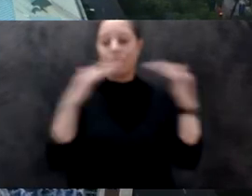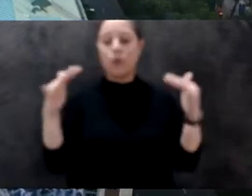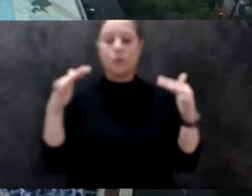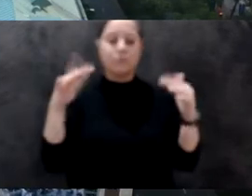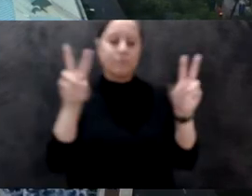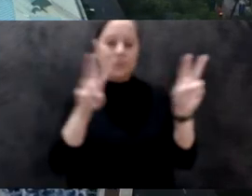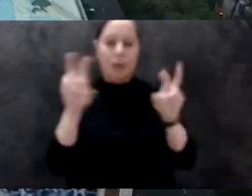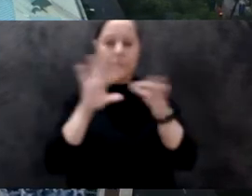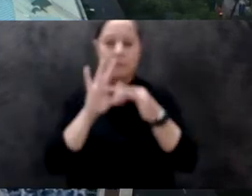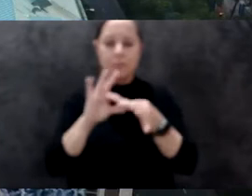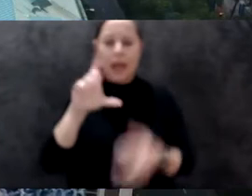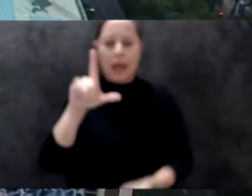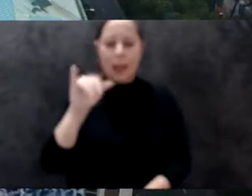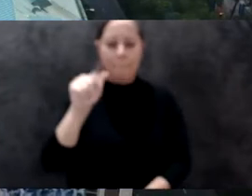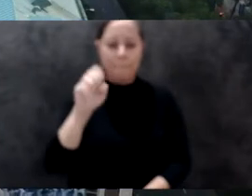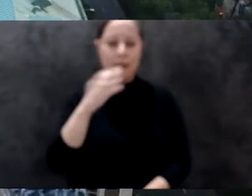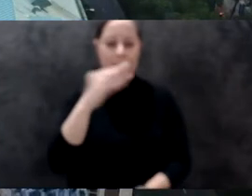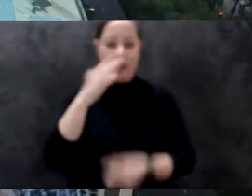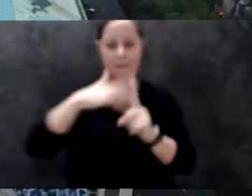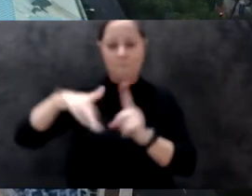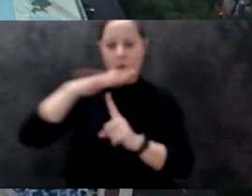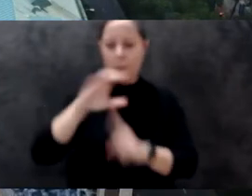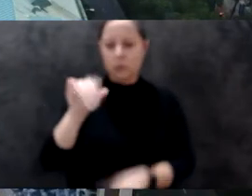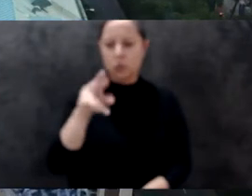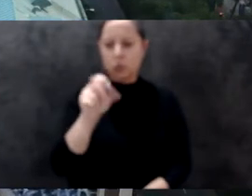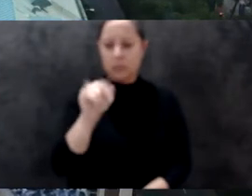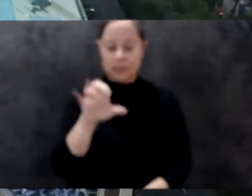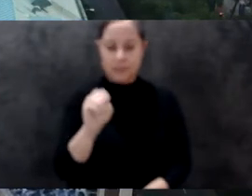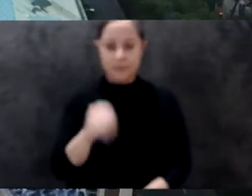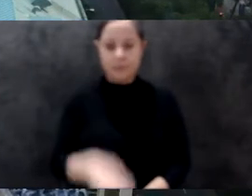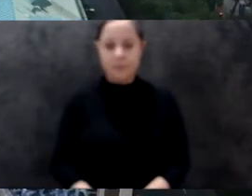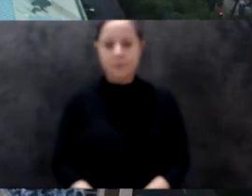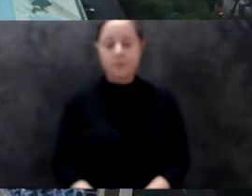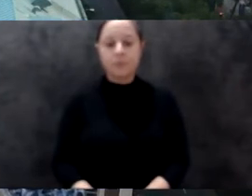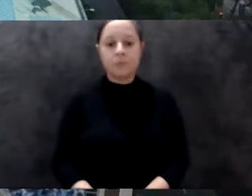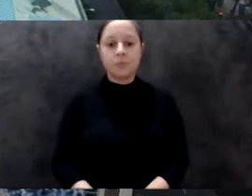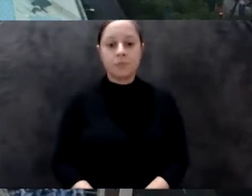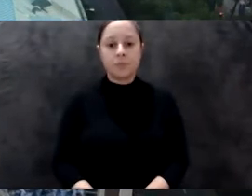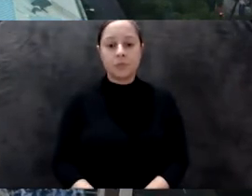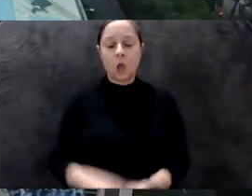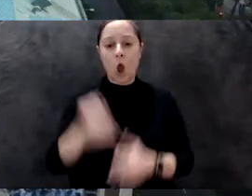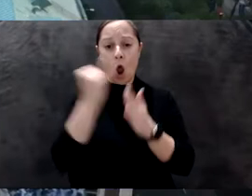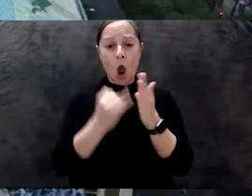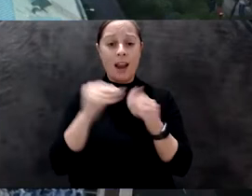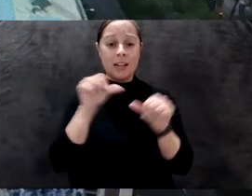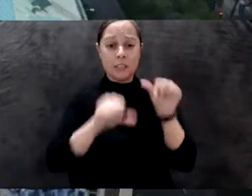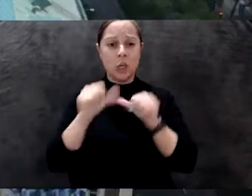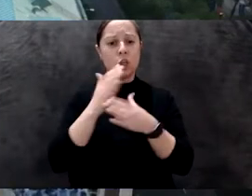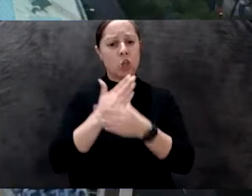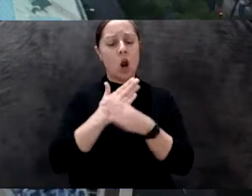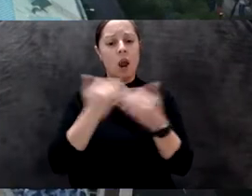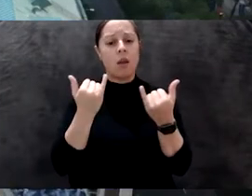to climate and environmental justice. Art and science share a common motivation and goal